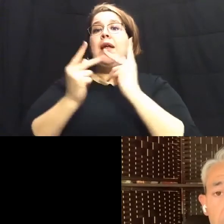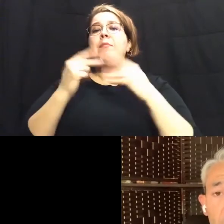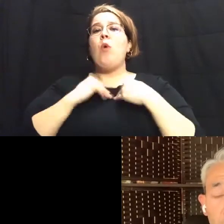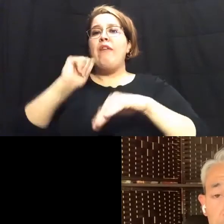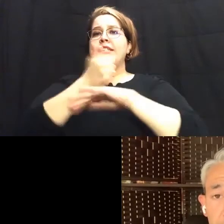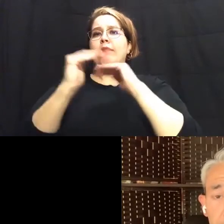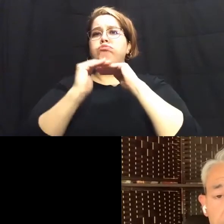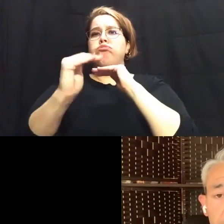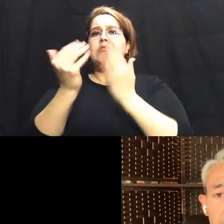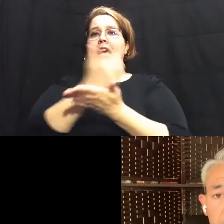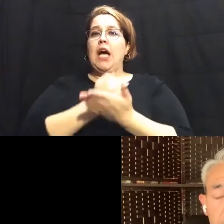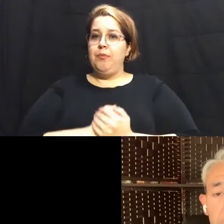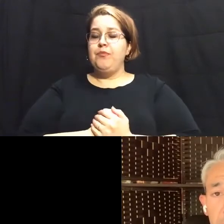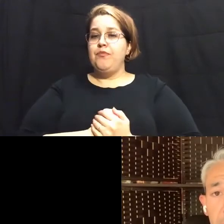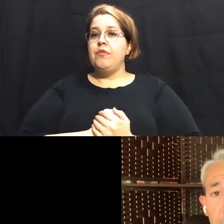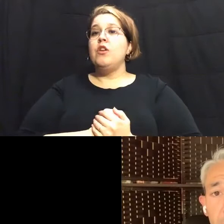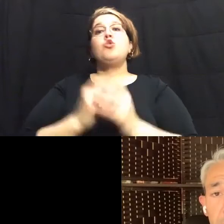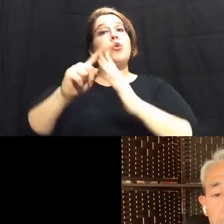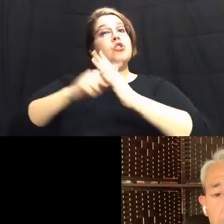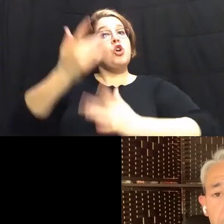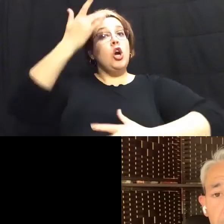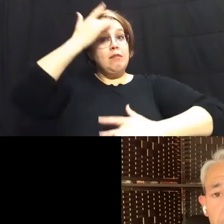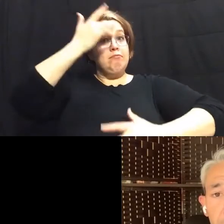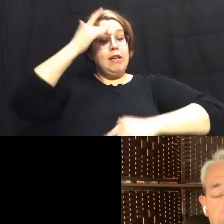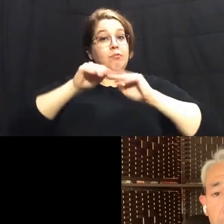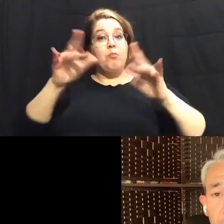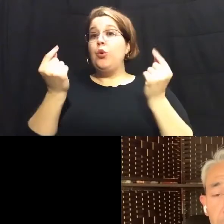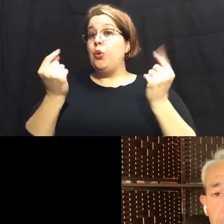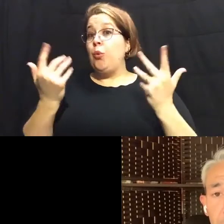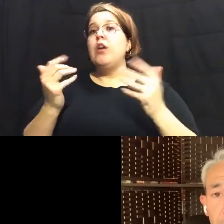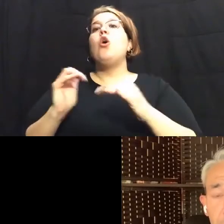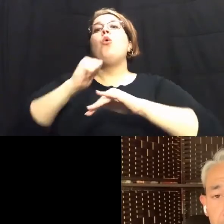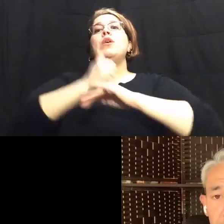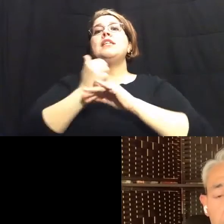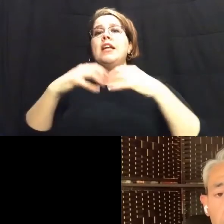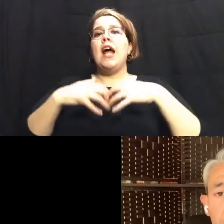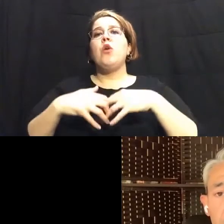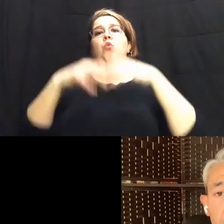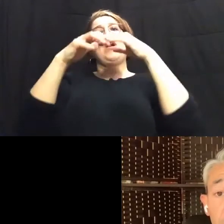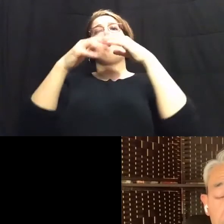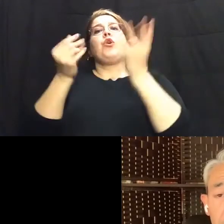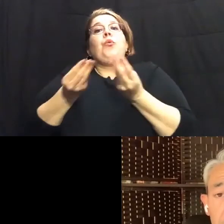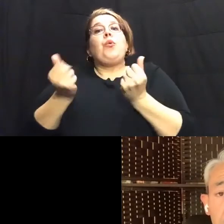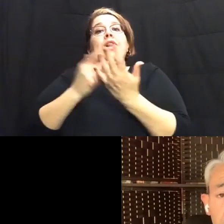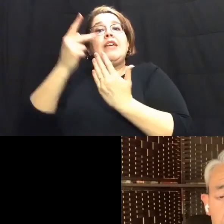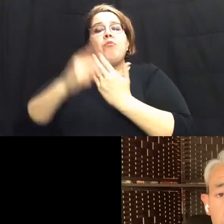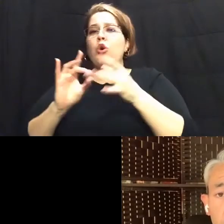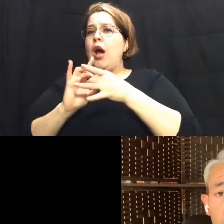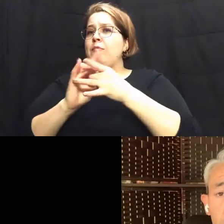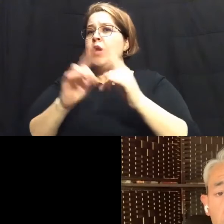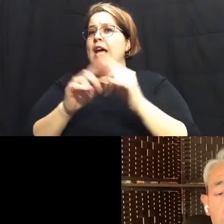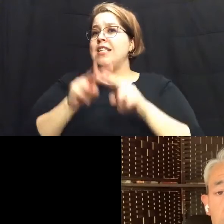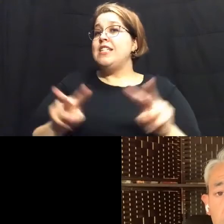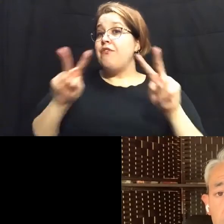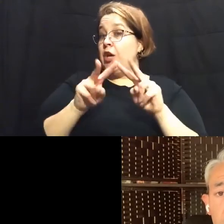what we did at the start of the pandemic was uh build our recovery and relief programs on values and the first one